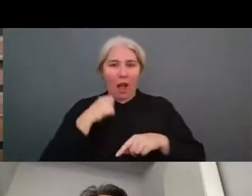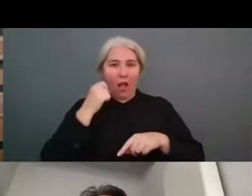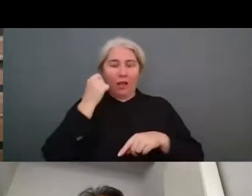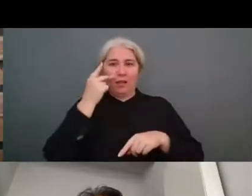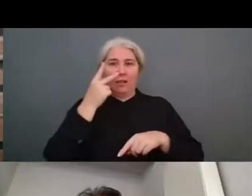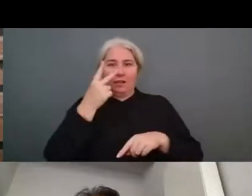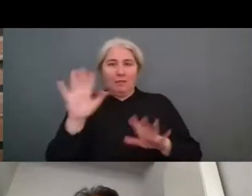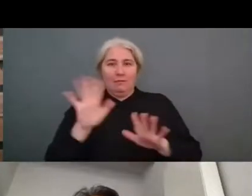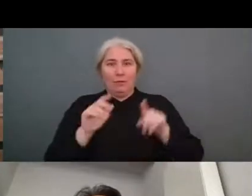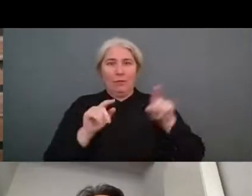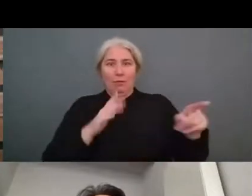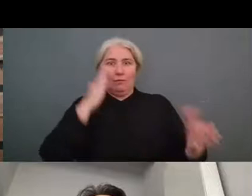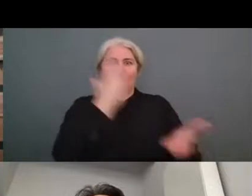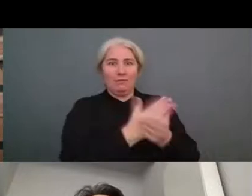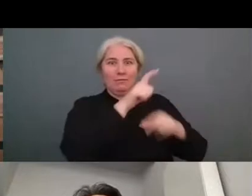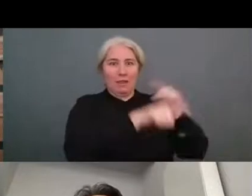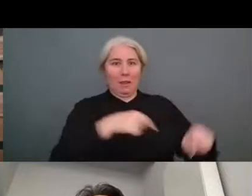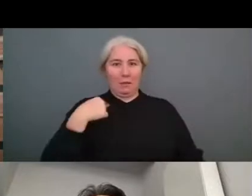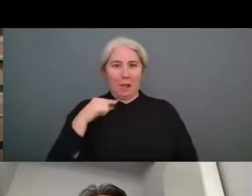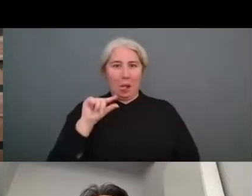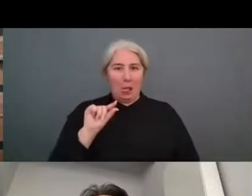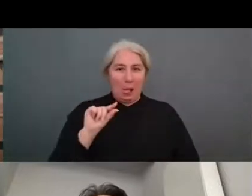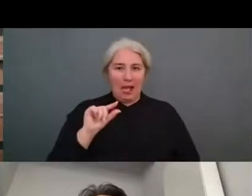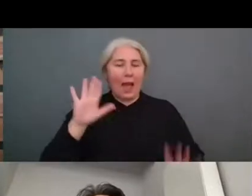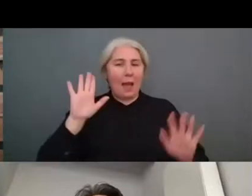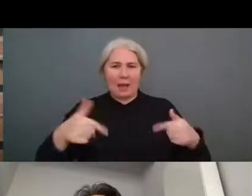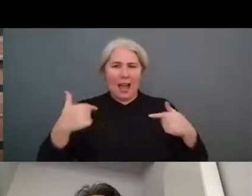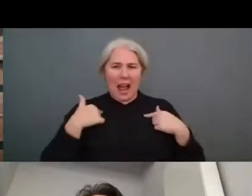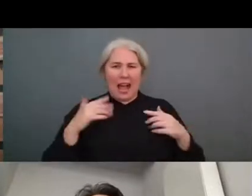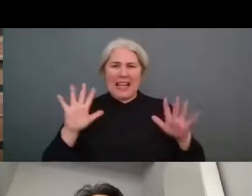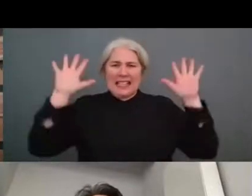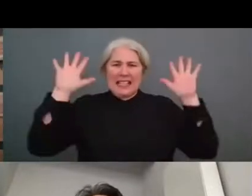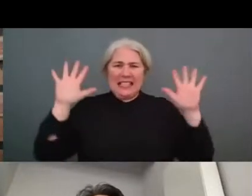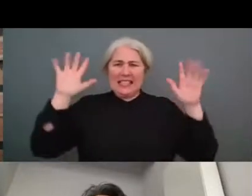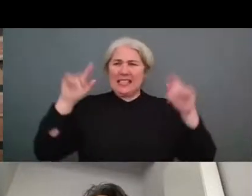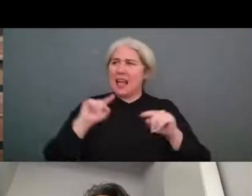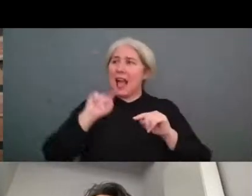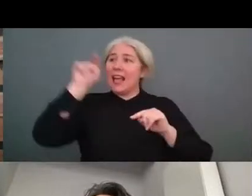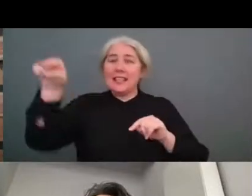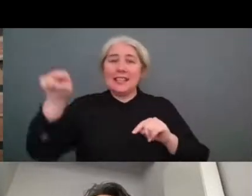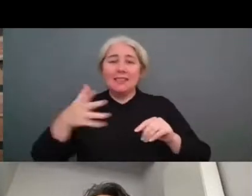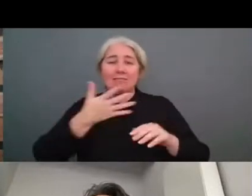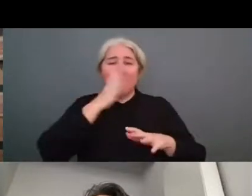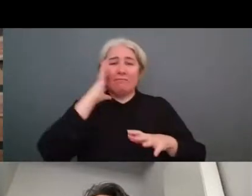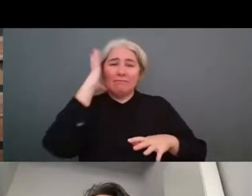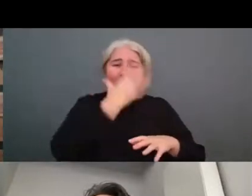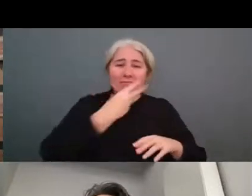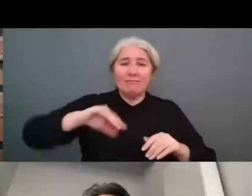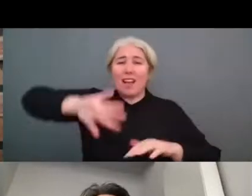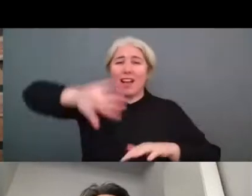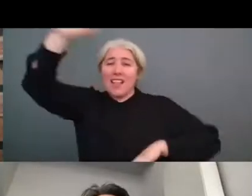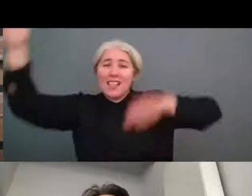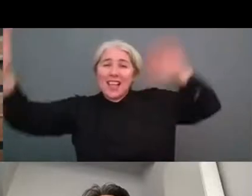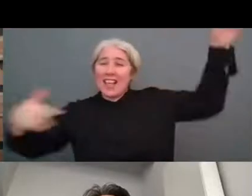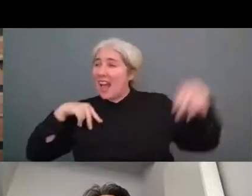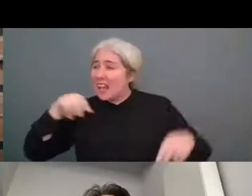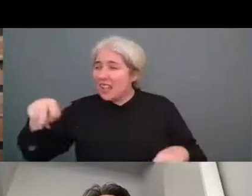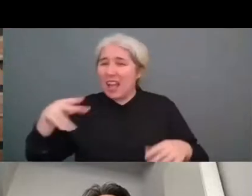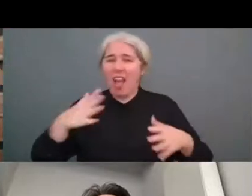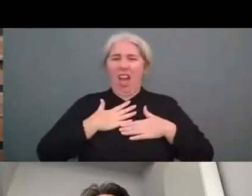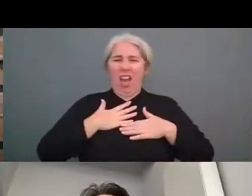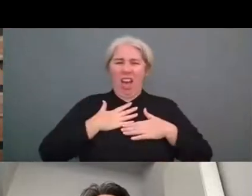impact of of waste outdoors and maybe i can also share that i've